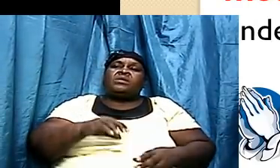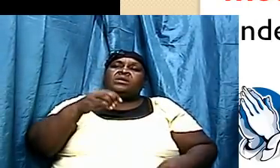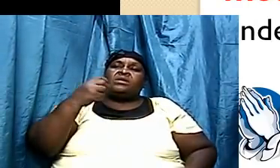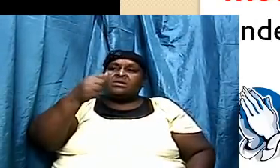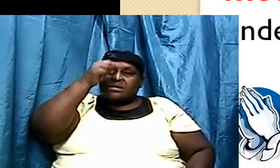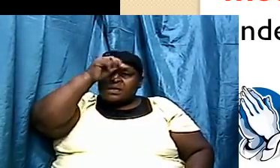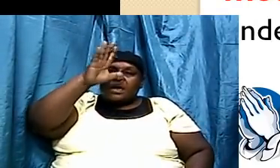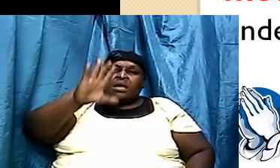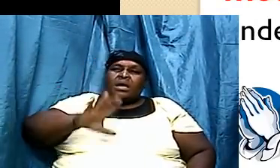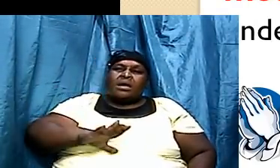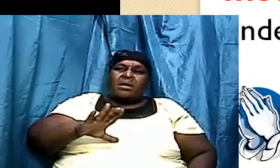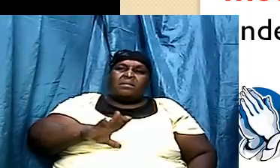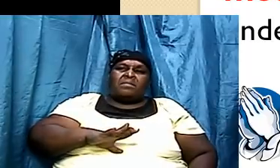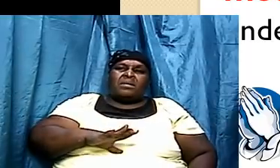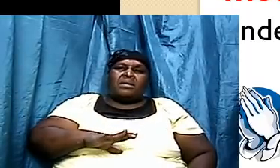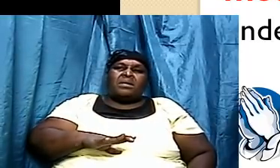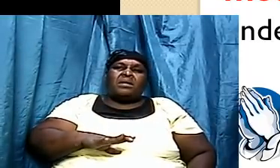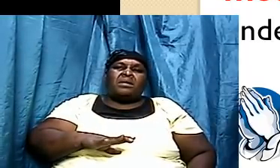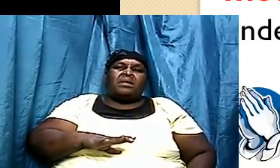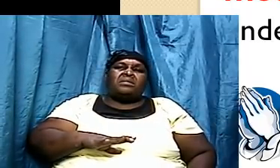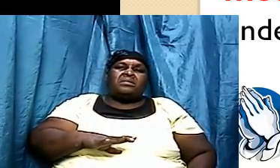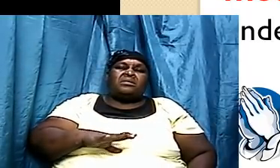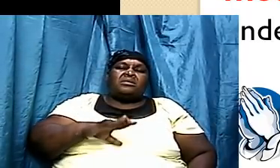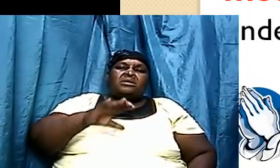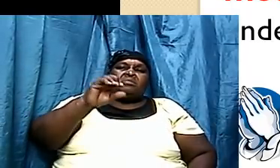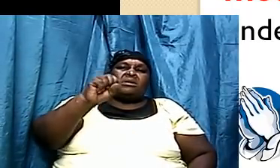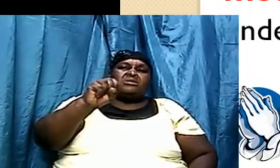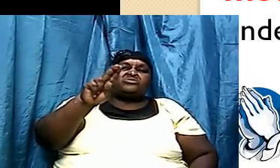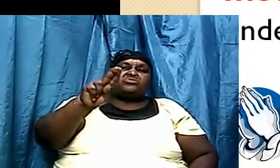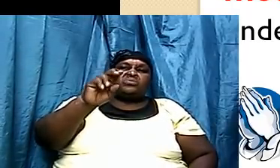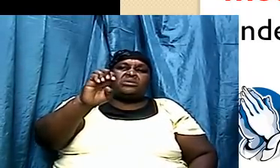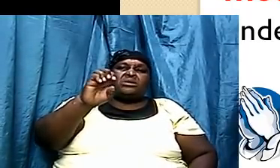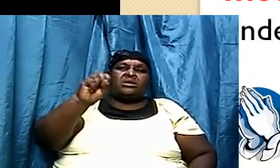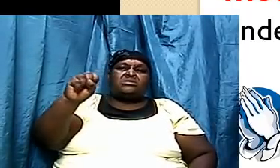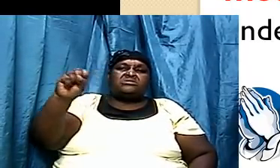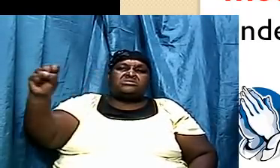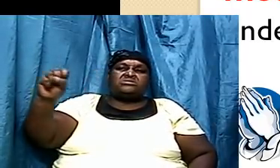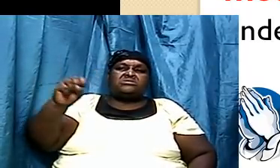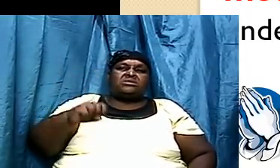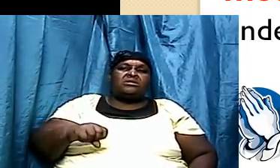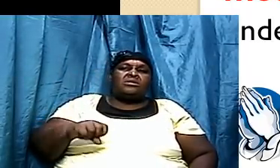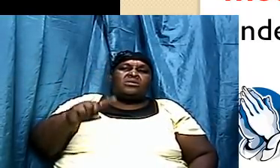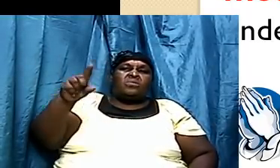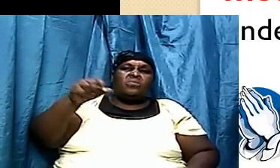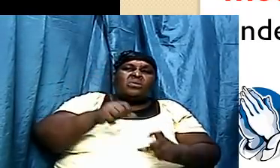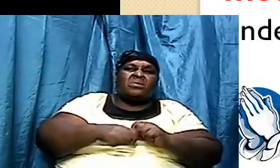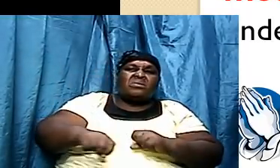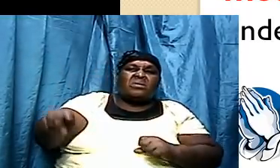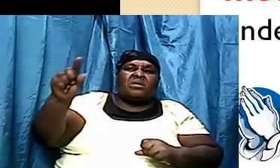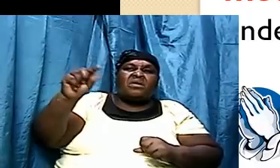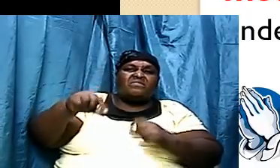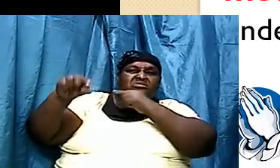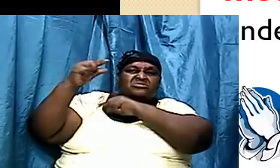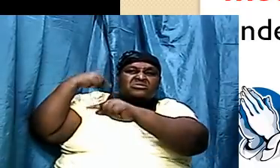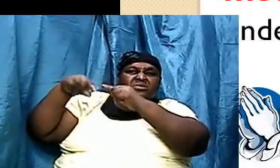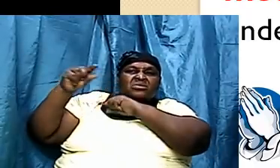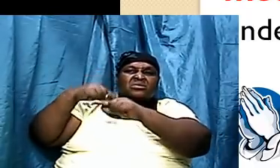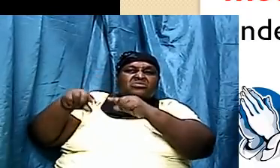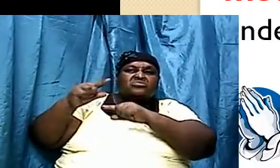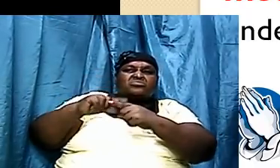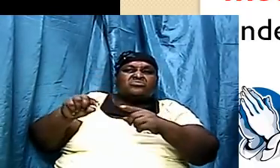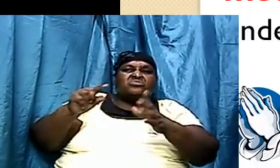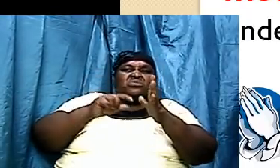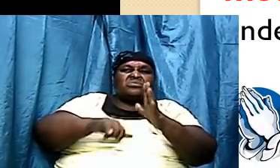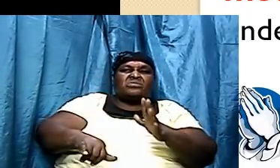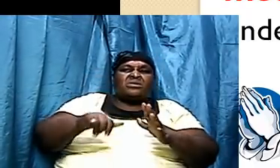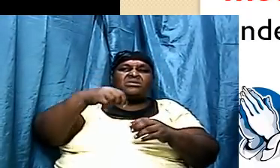name of Edward Seuss was one of the first geologists to show that all landmasses have once been